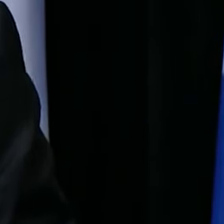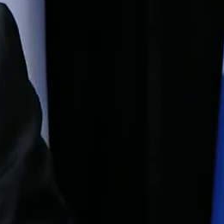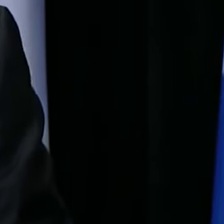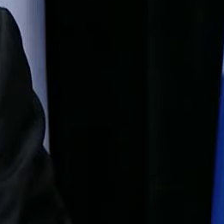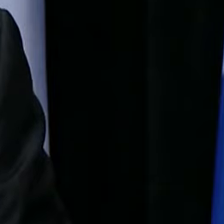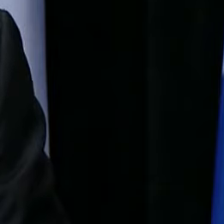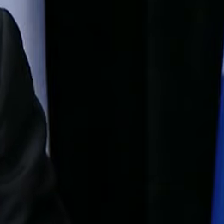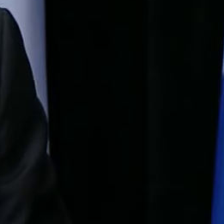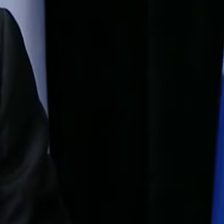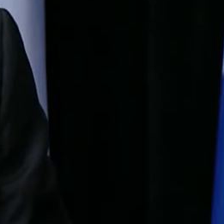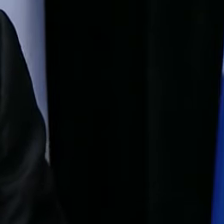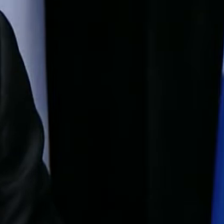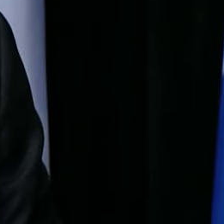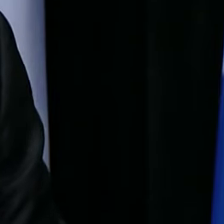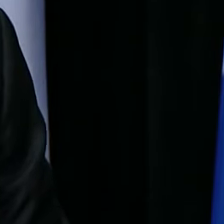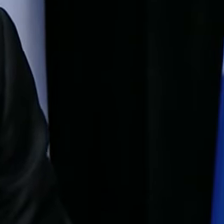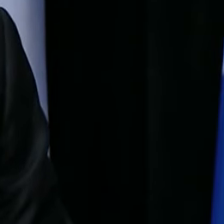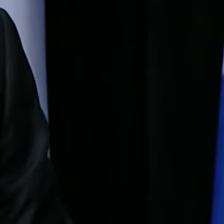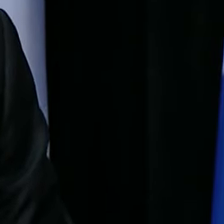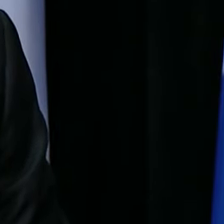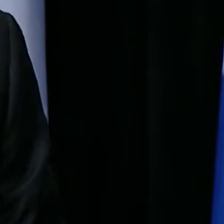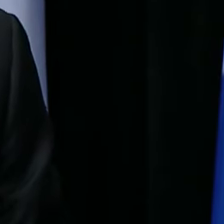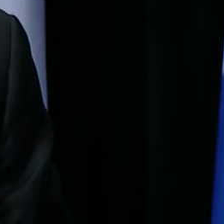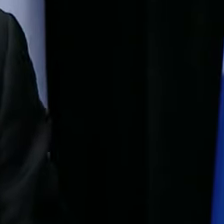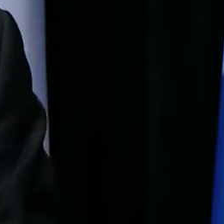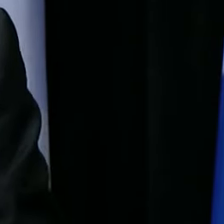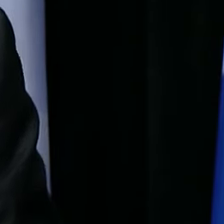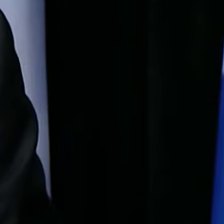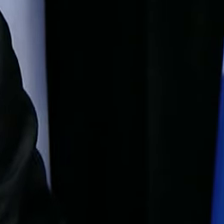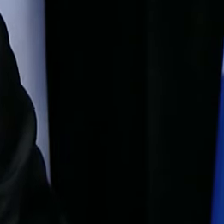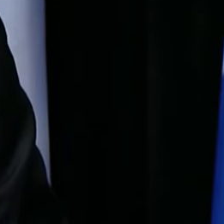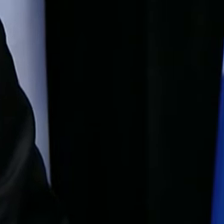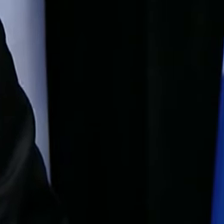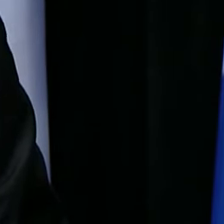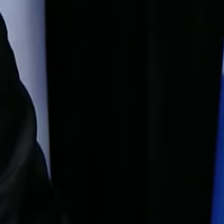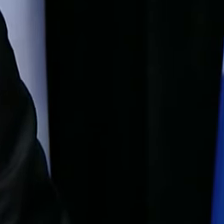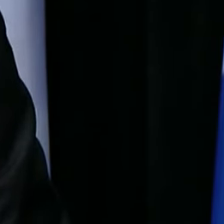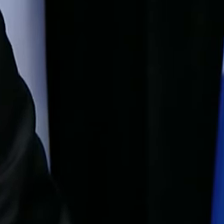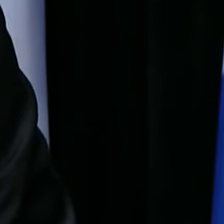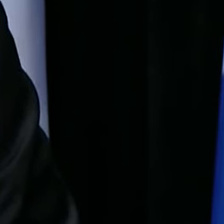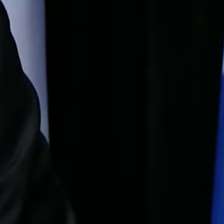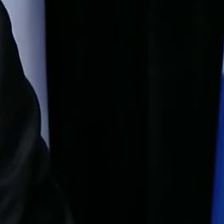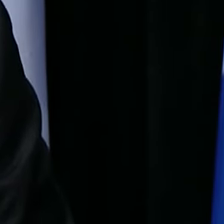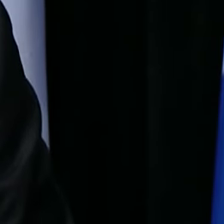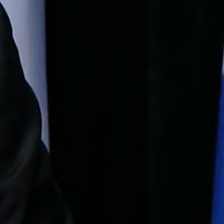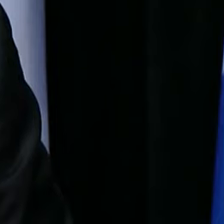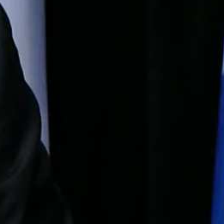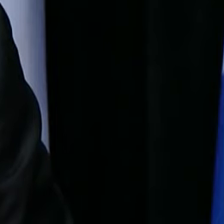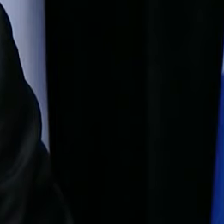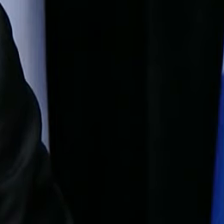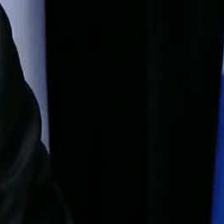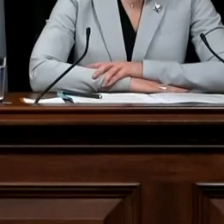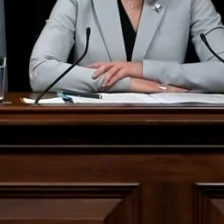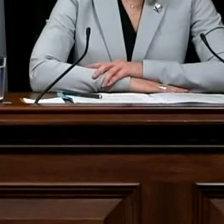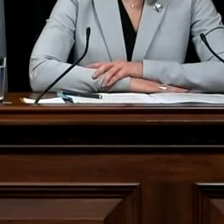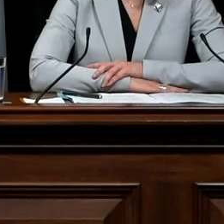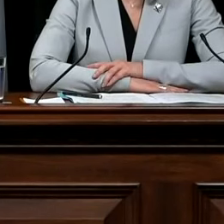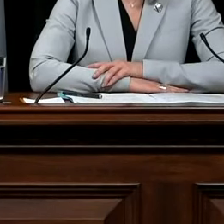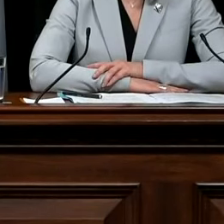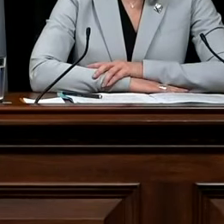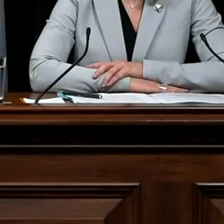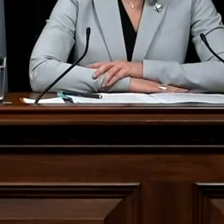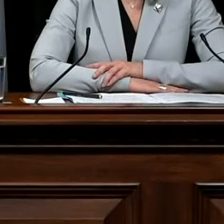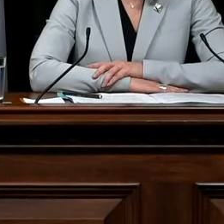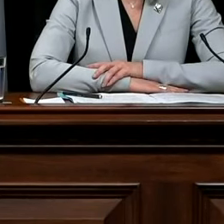of Dr. Arruda, I have the visit of the Minister for Justice, Sonia Lebel, who is going